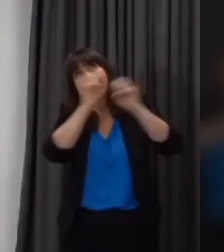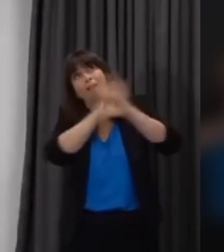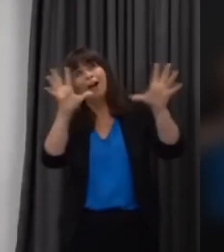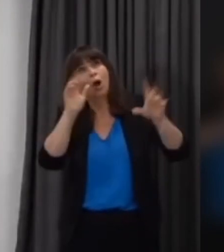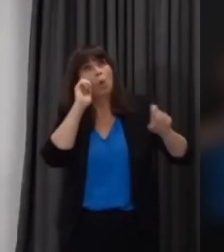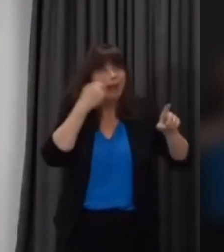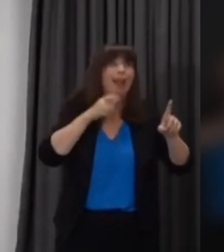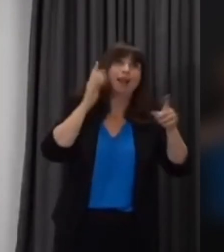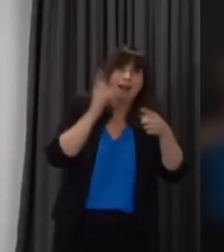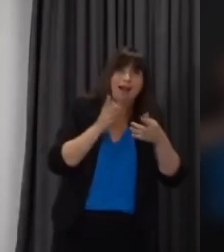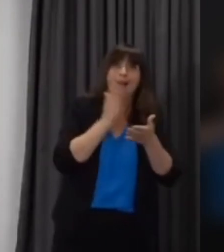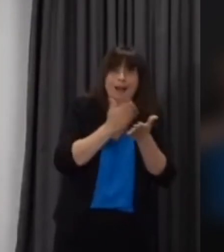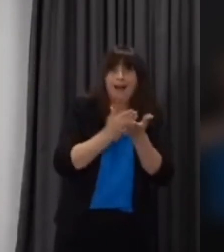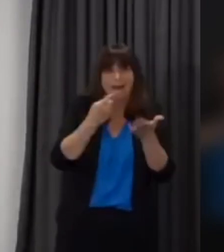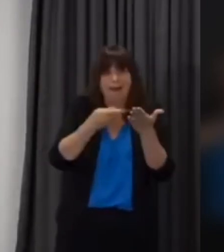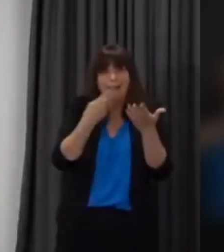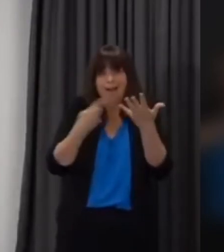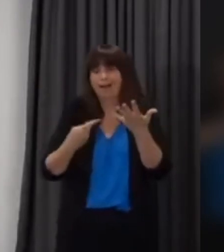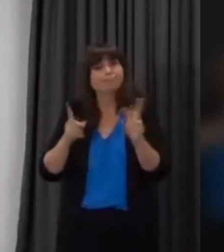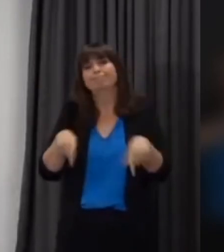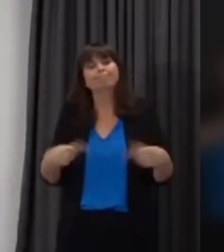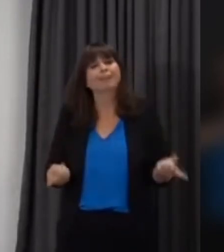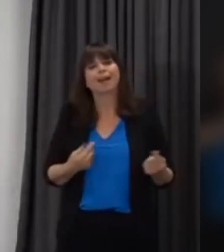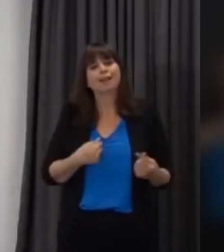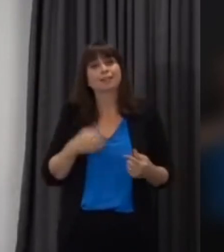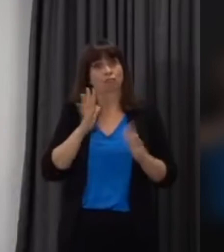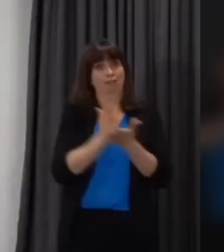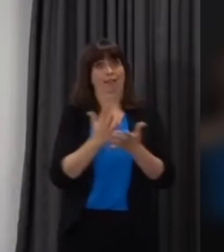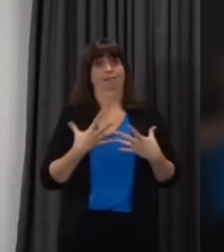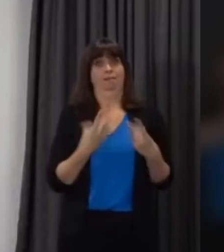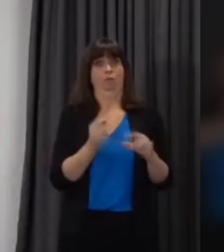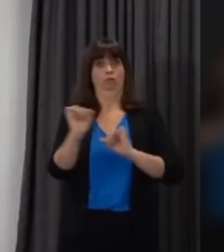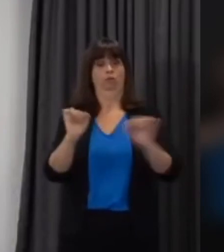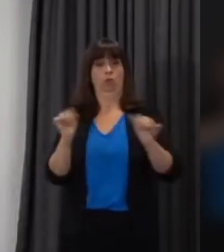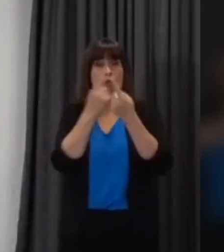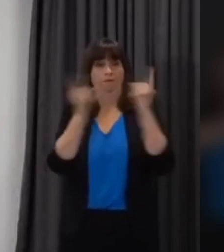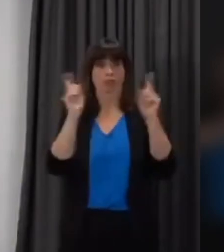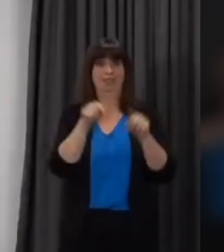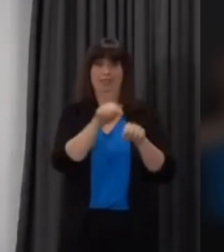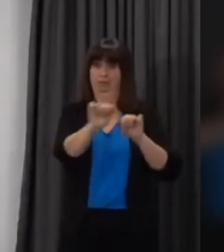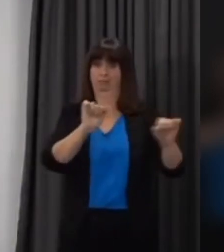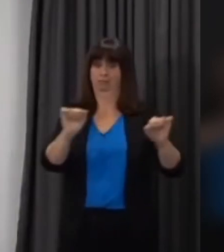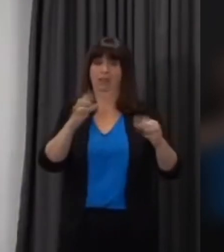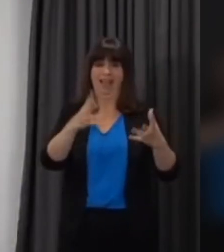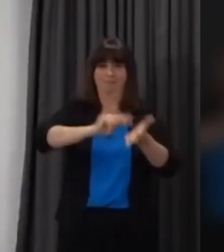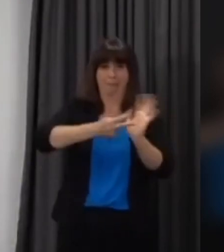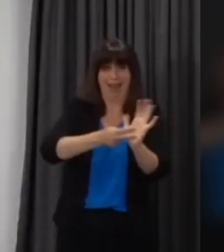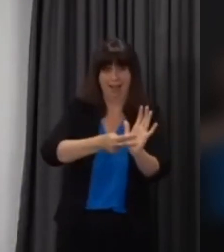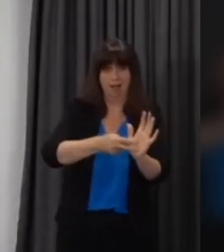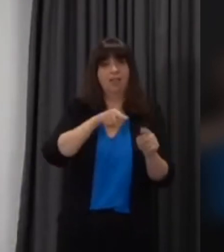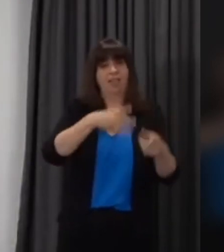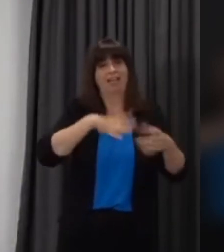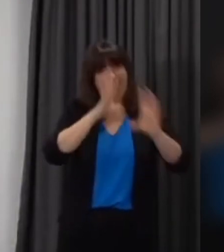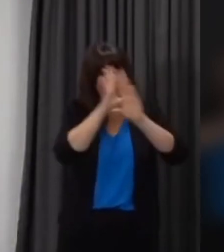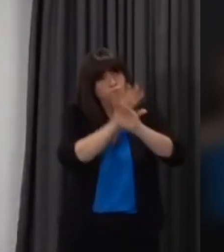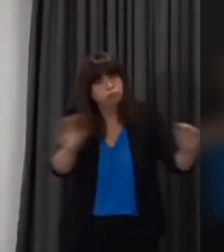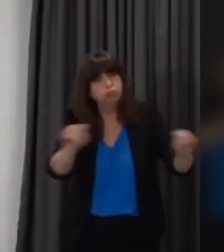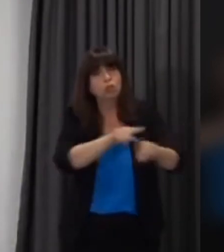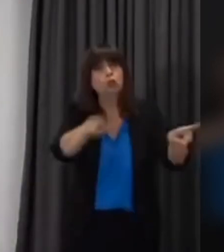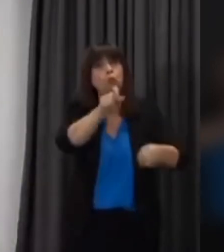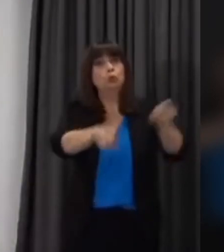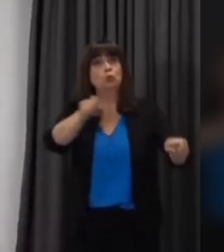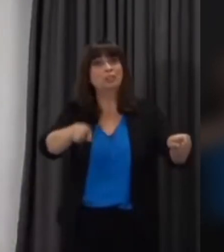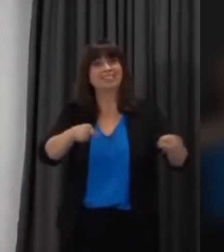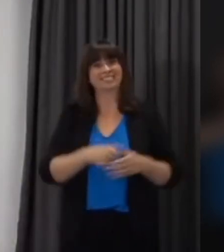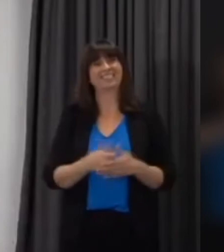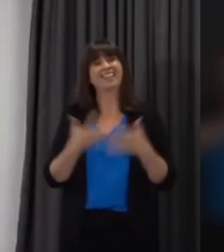autonomous bodies it's up to individual universities to put those plans in place and to communicate those plans to their prospective students can we